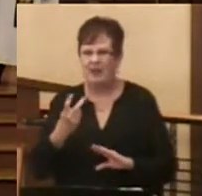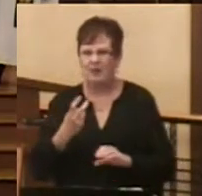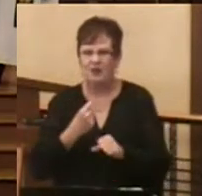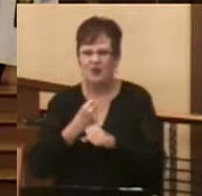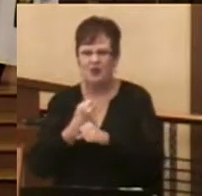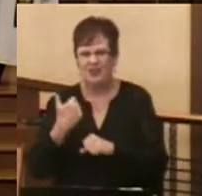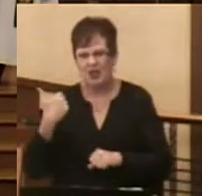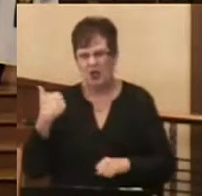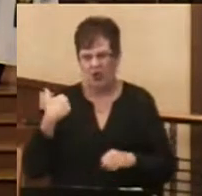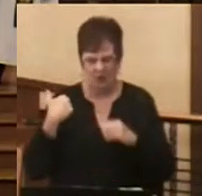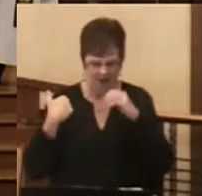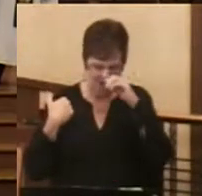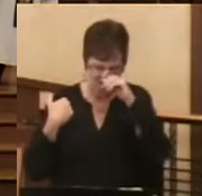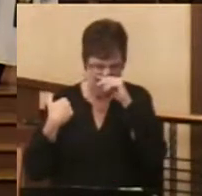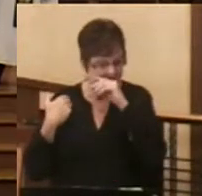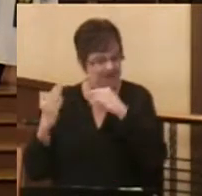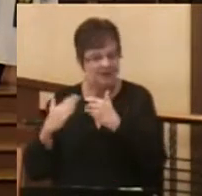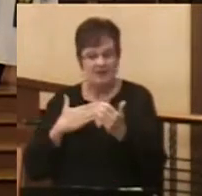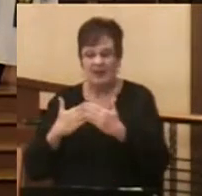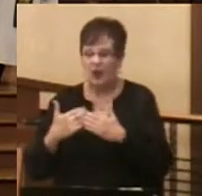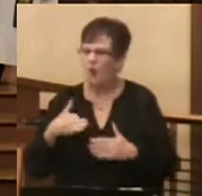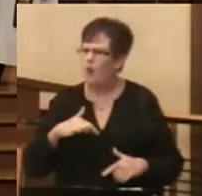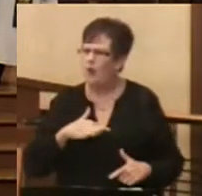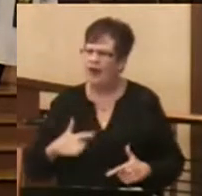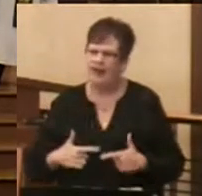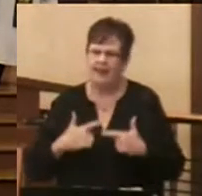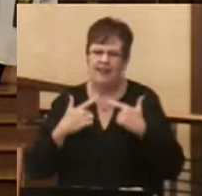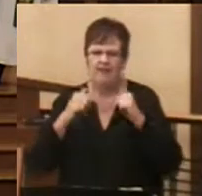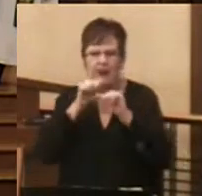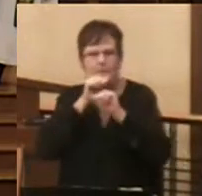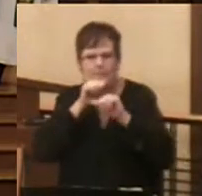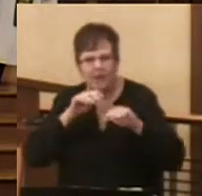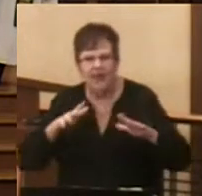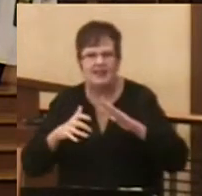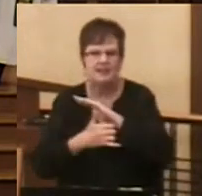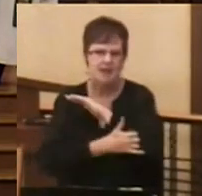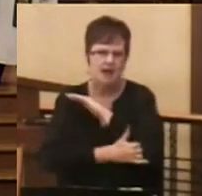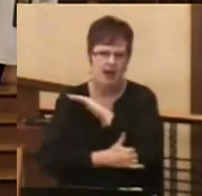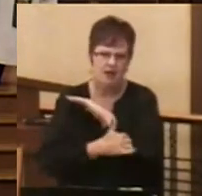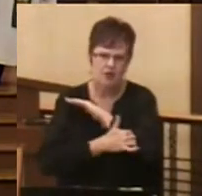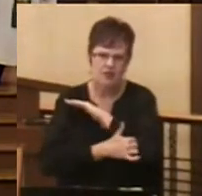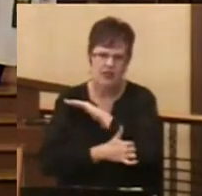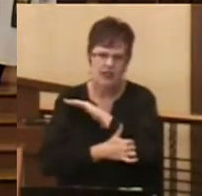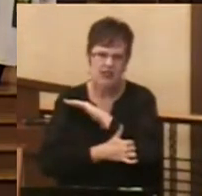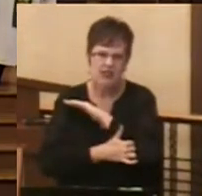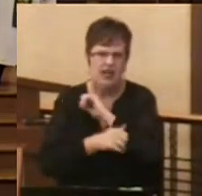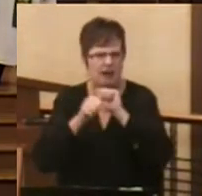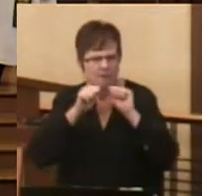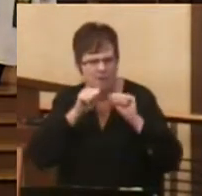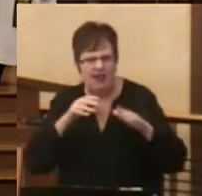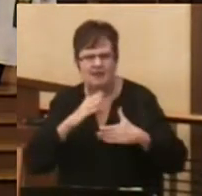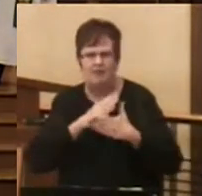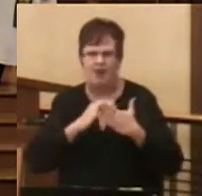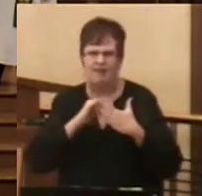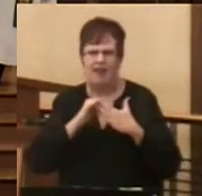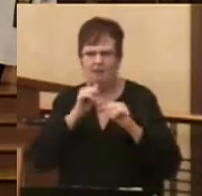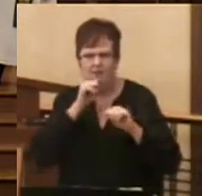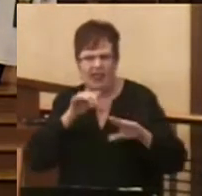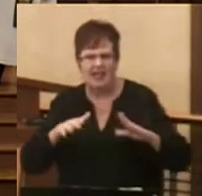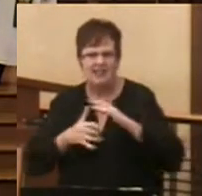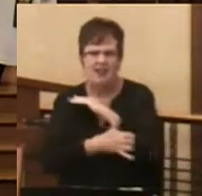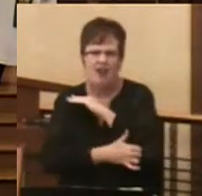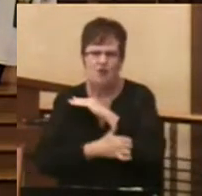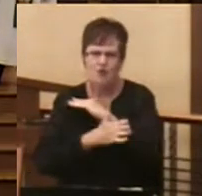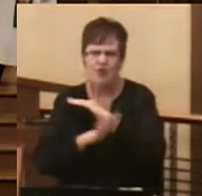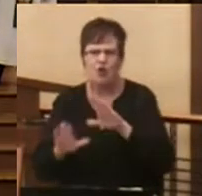ago. And in spite of the fact that we live in a very blessed country and a blessed part of that blessed country, growing up